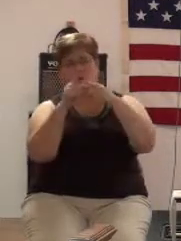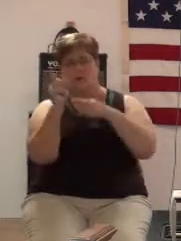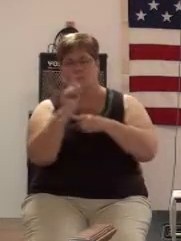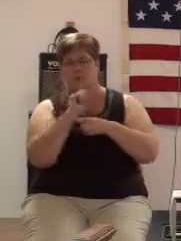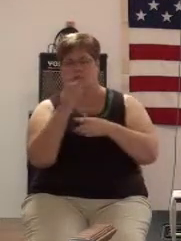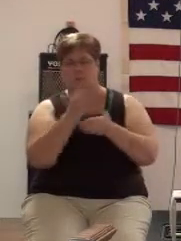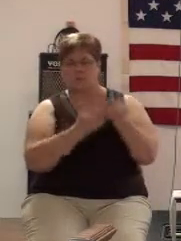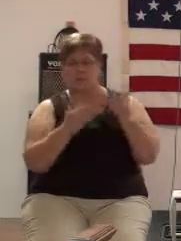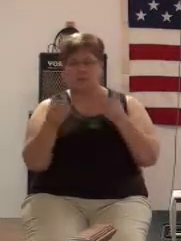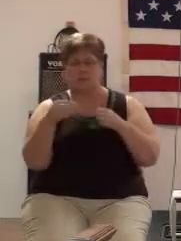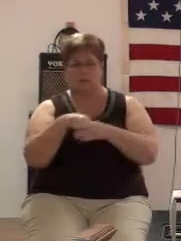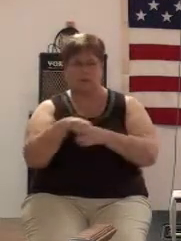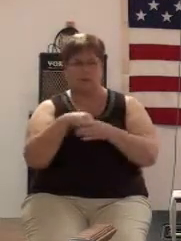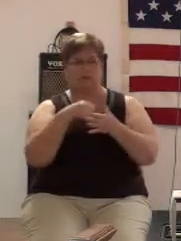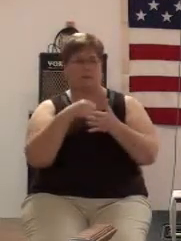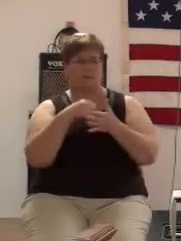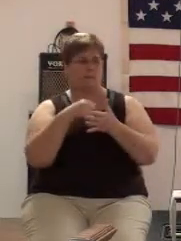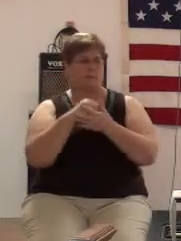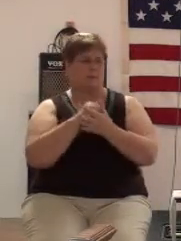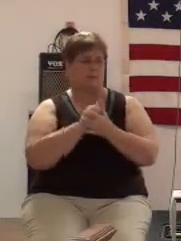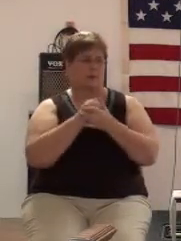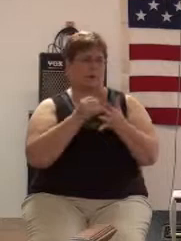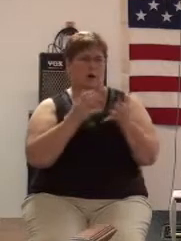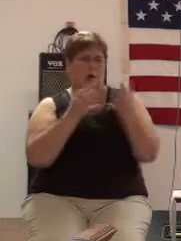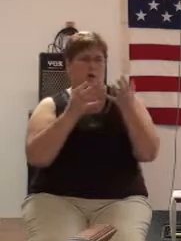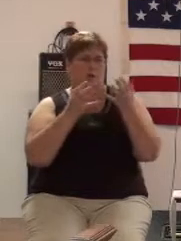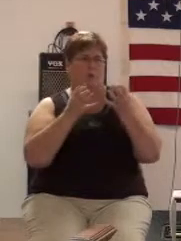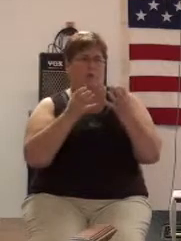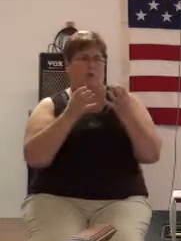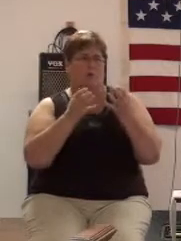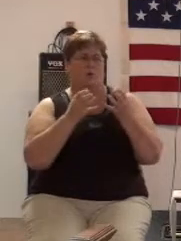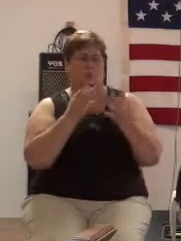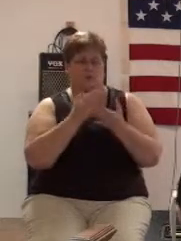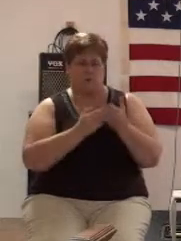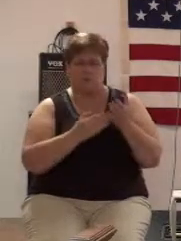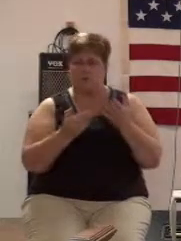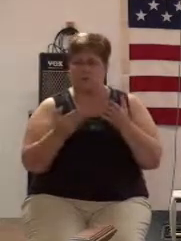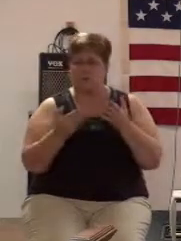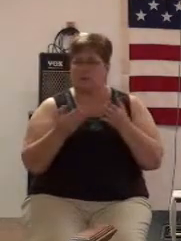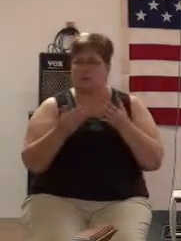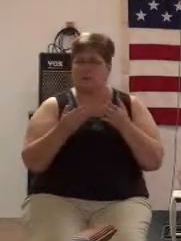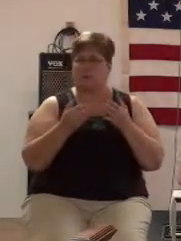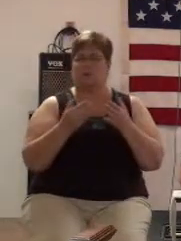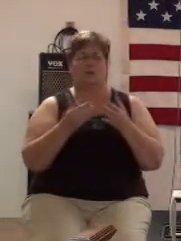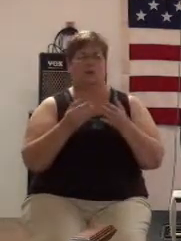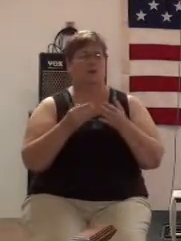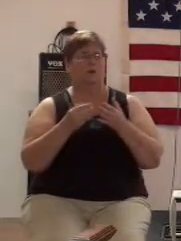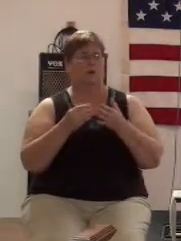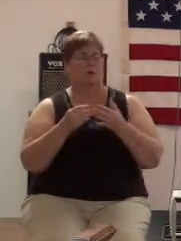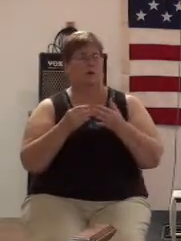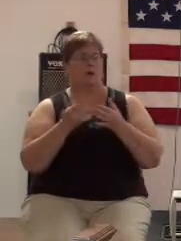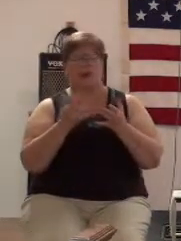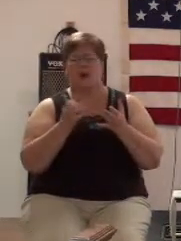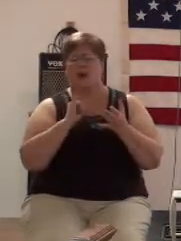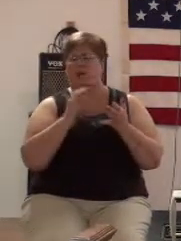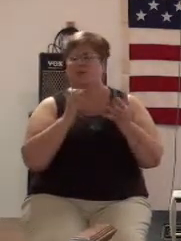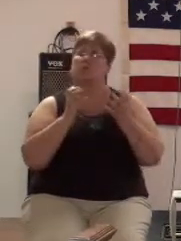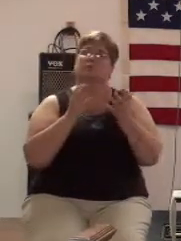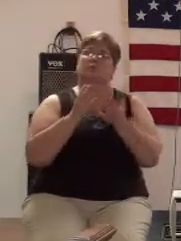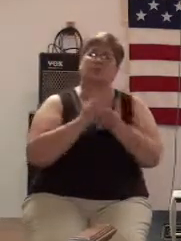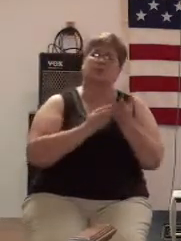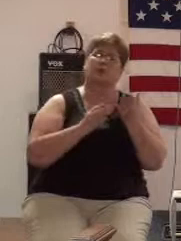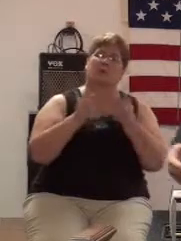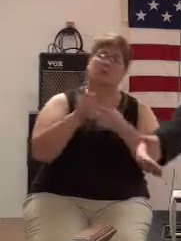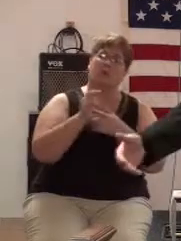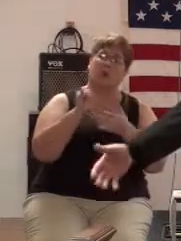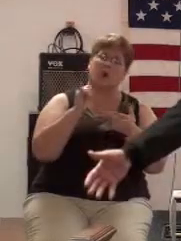there's something in it. I want something... I want someone